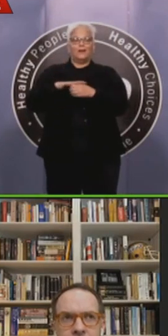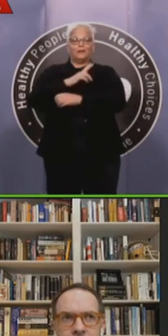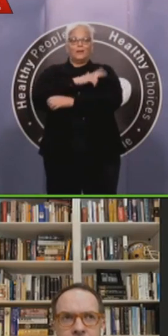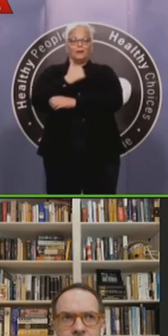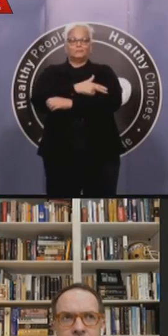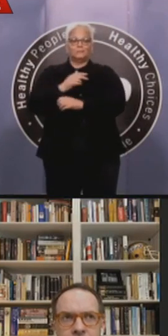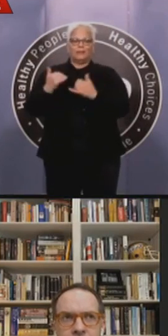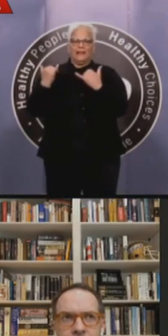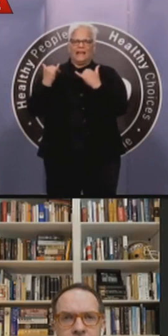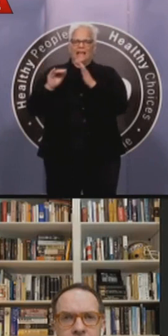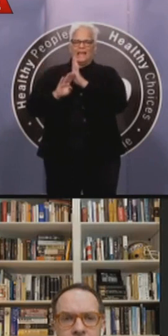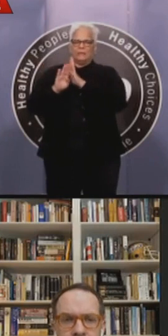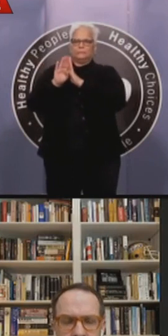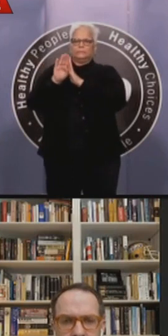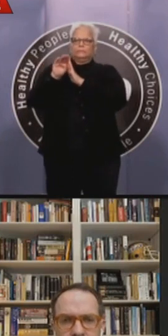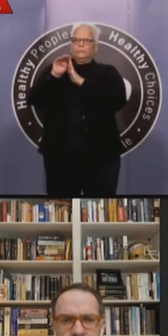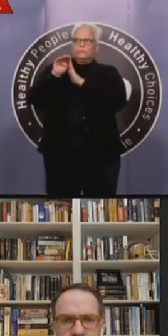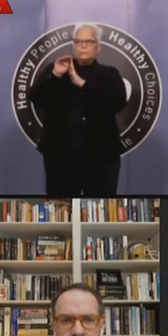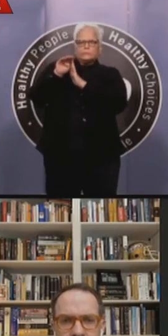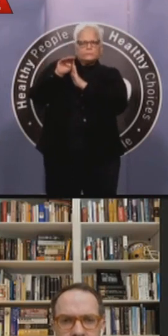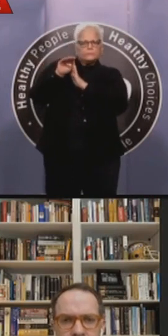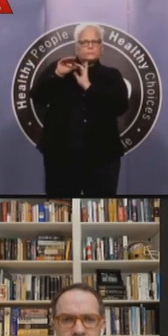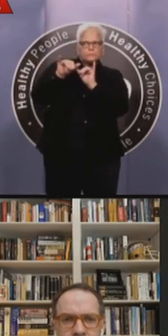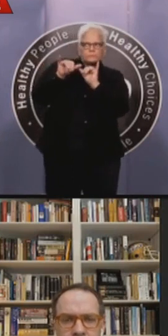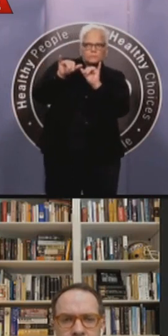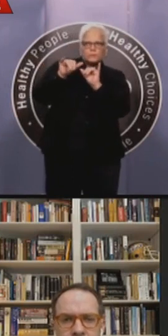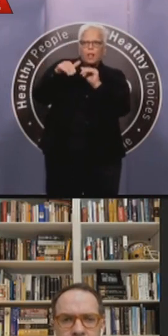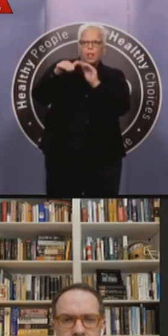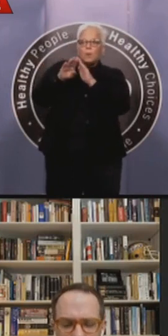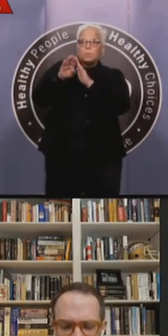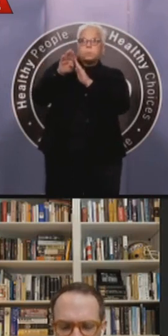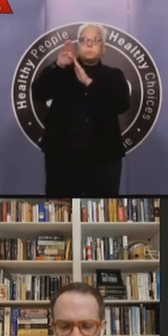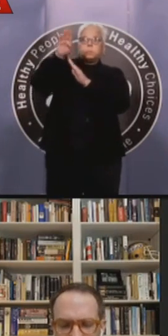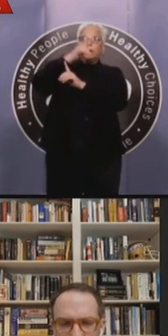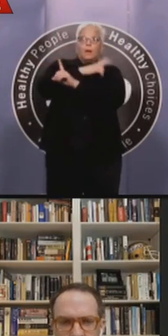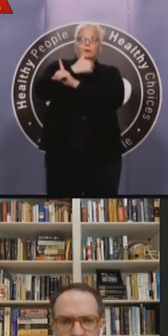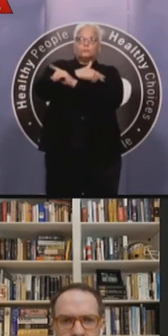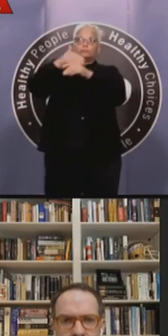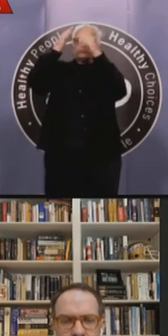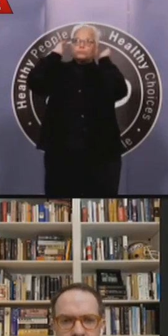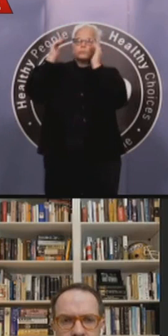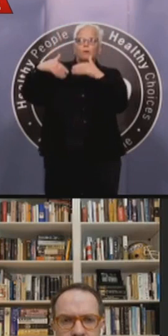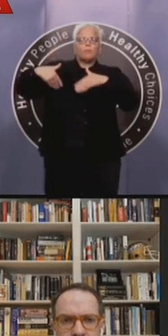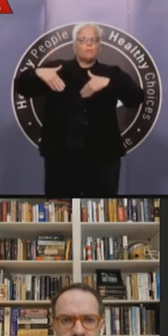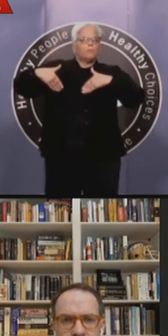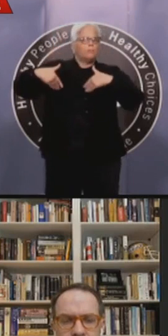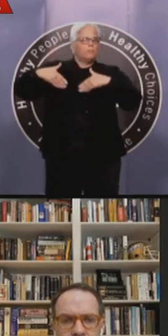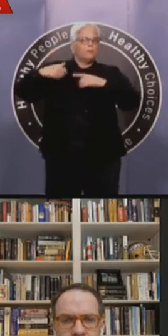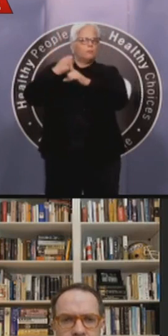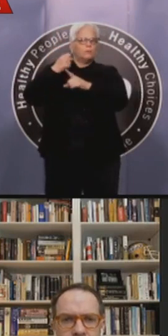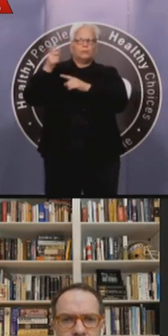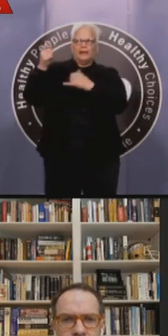You know, I mean, there's a little bit lag in this data. So we're not seeing that flattening here yet. We hope that, that, that, that that, that people continue social